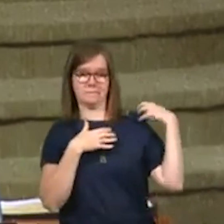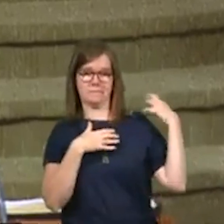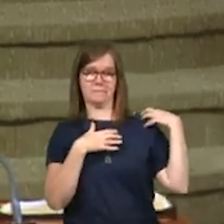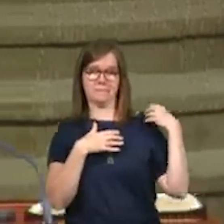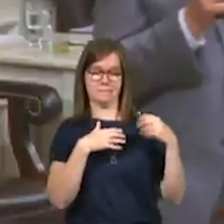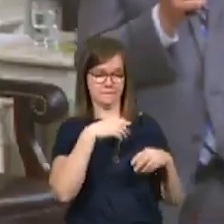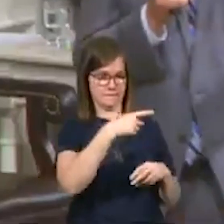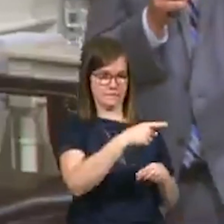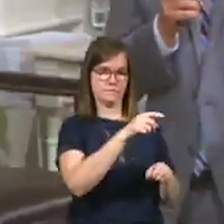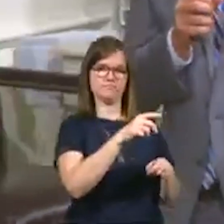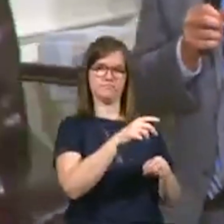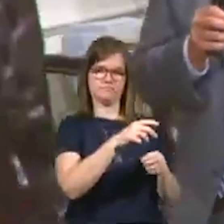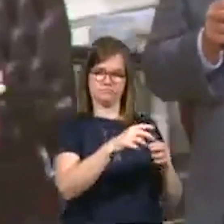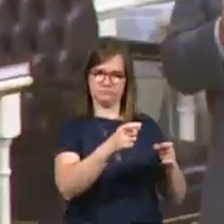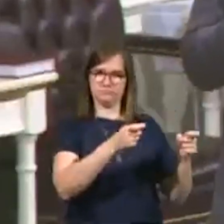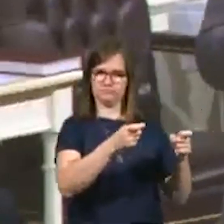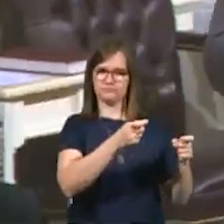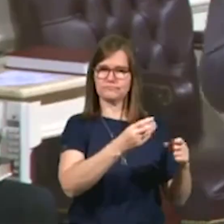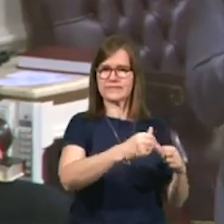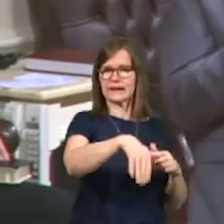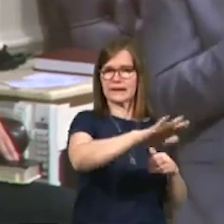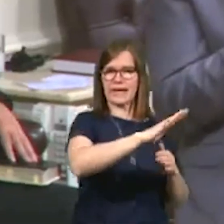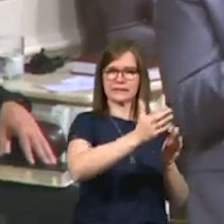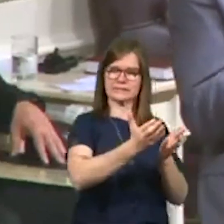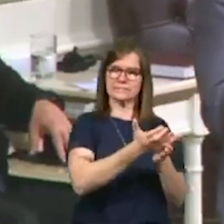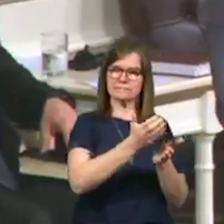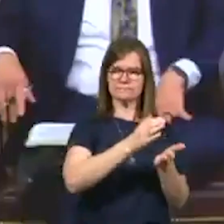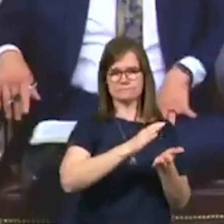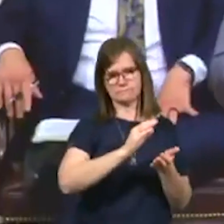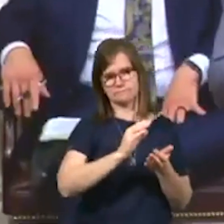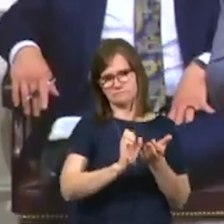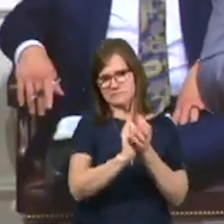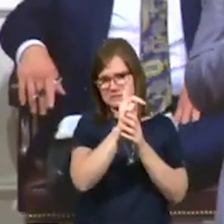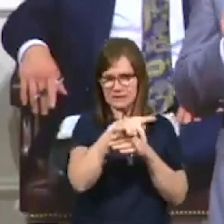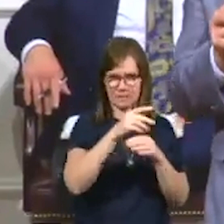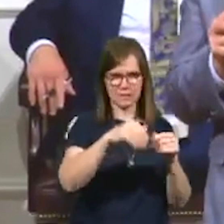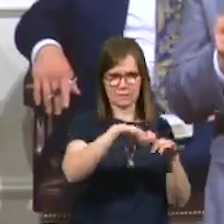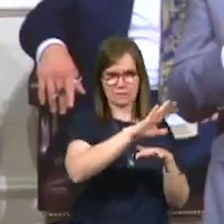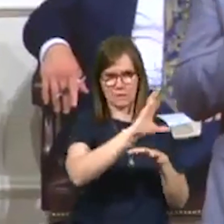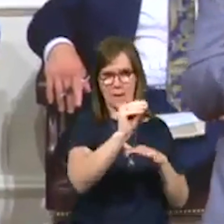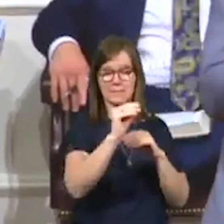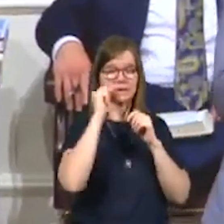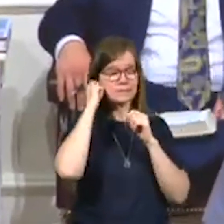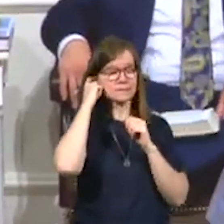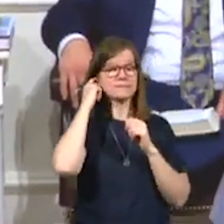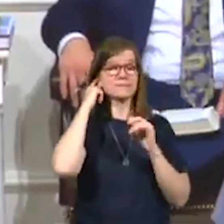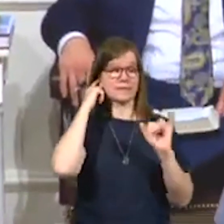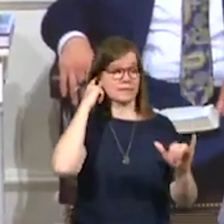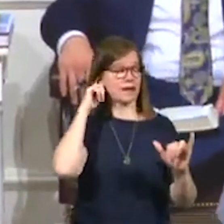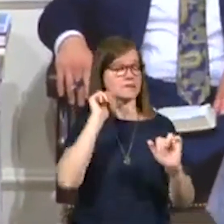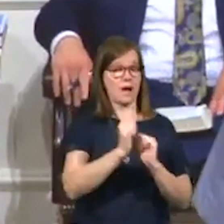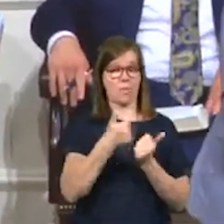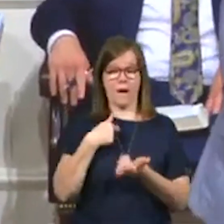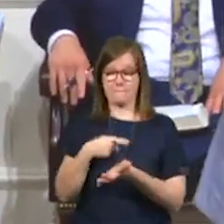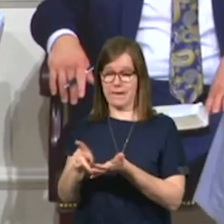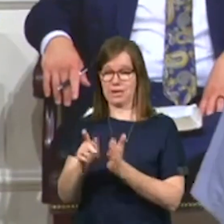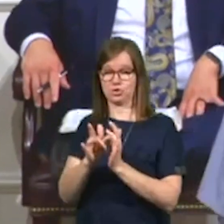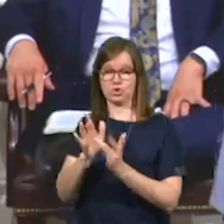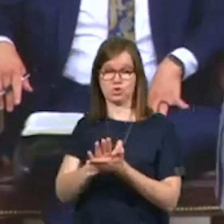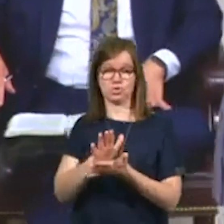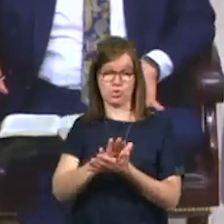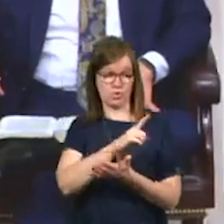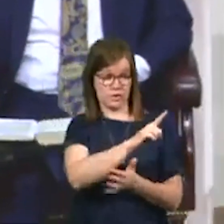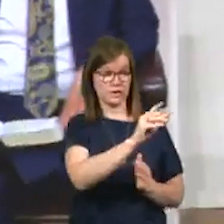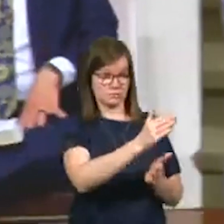ran a landscaping company and he would have some of the young men in the church help him out. That's how I paid my way through Christian school. And he was good to me. He was